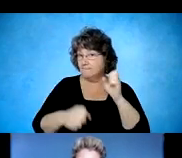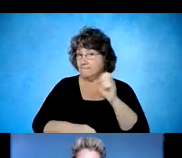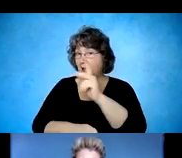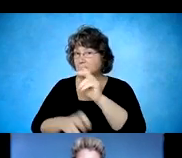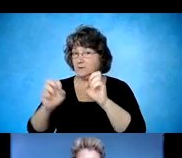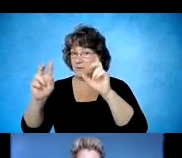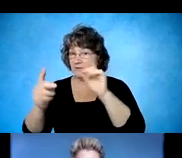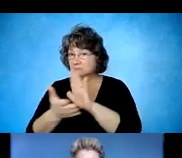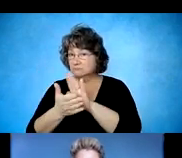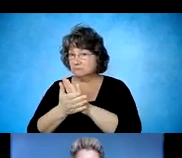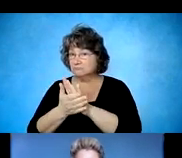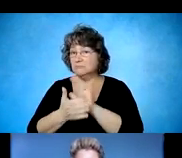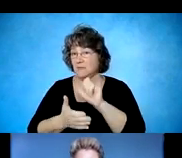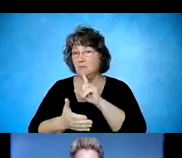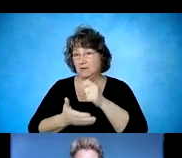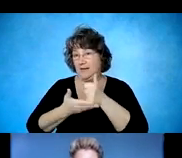that will lead to new employment.